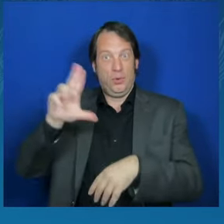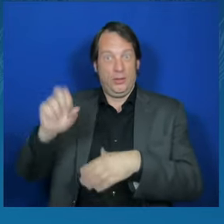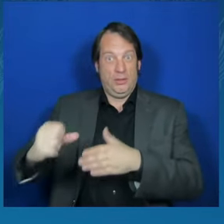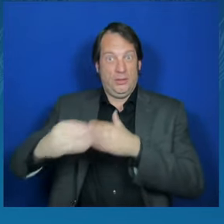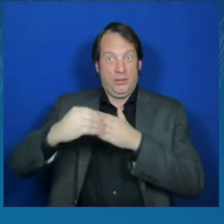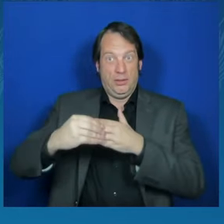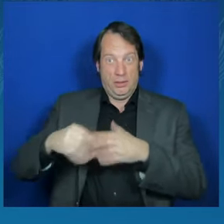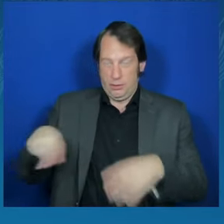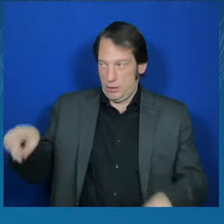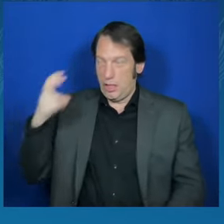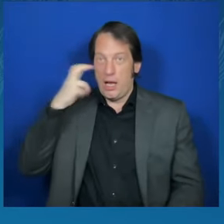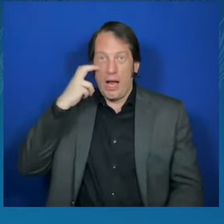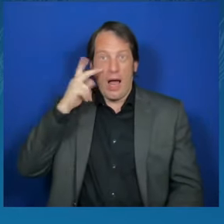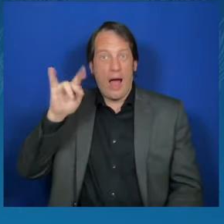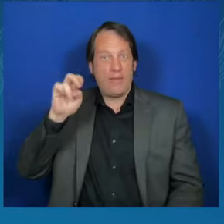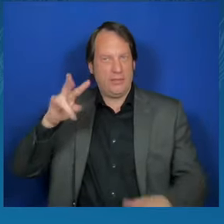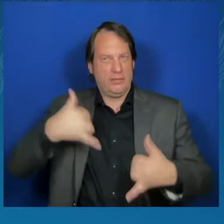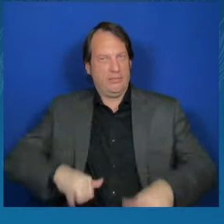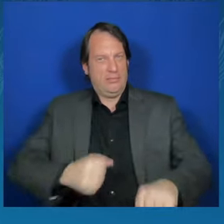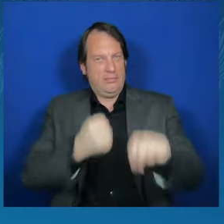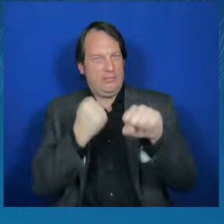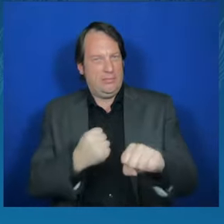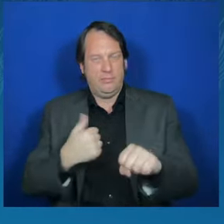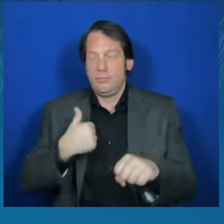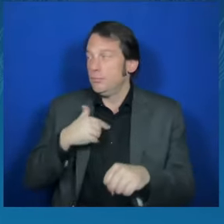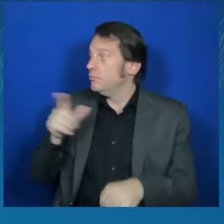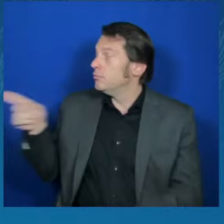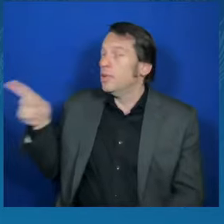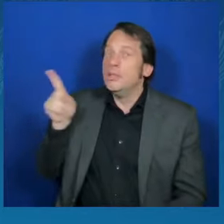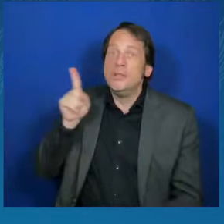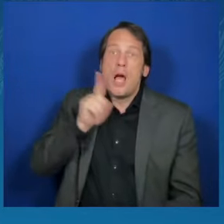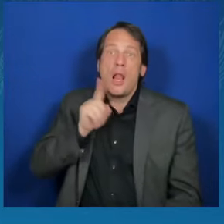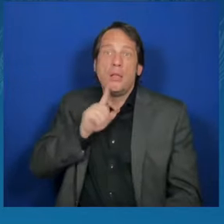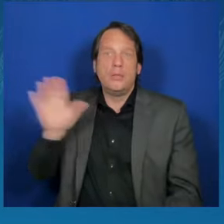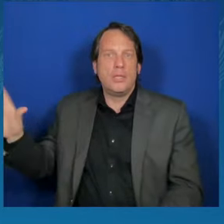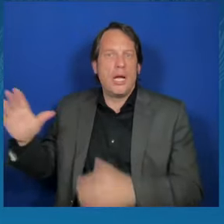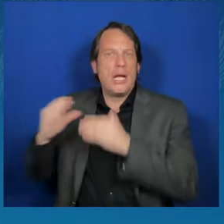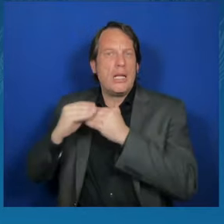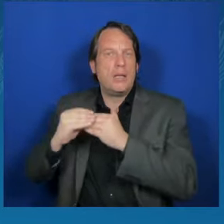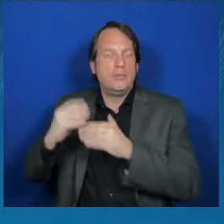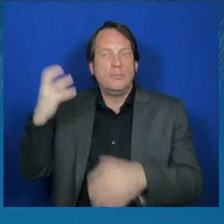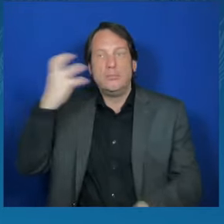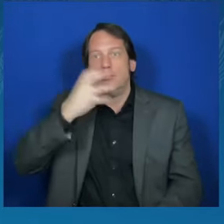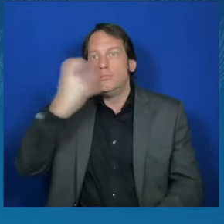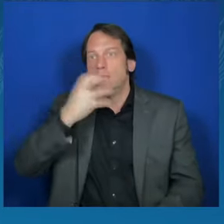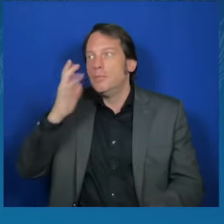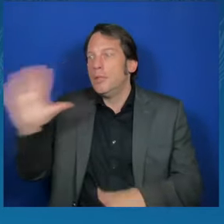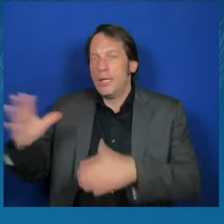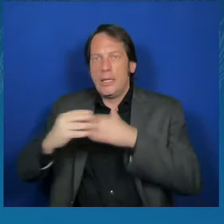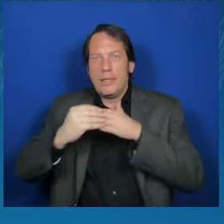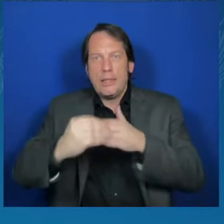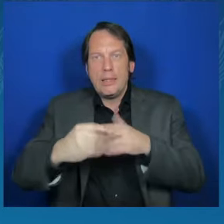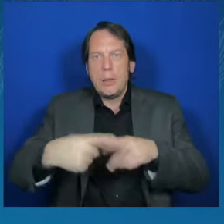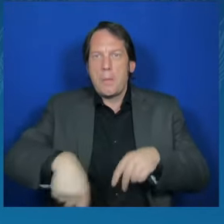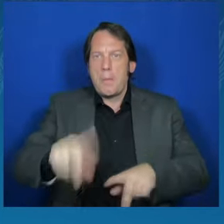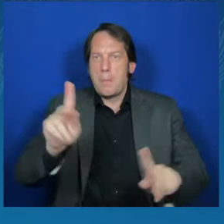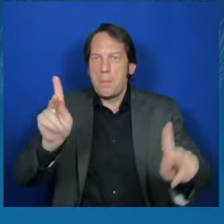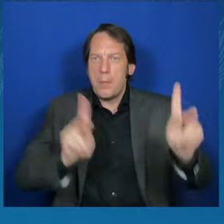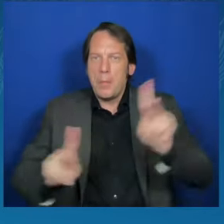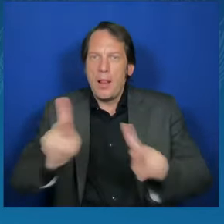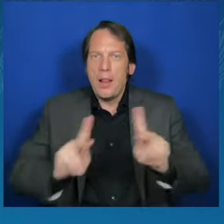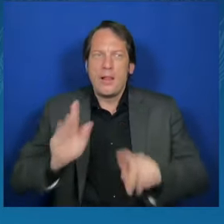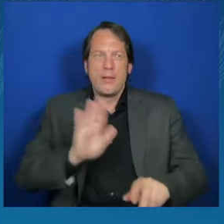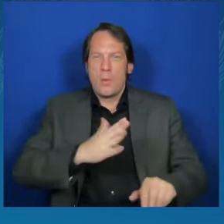people of Ukraine and their willingness to fight for their homes and their homeland, for their freedom and their independence.